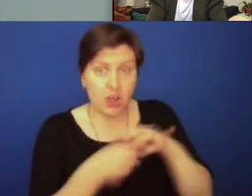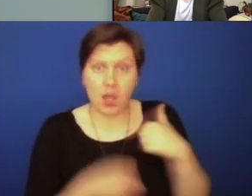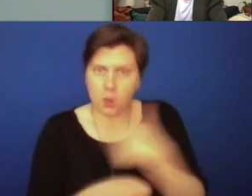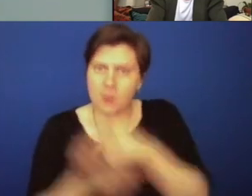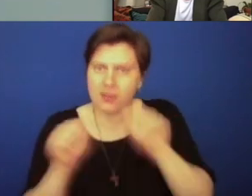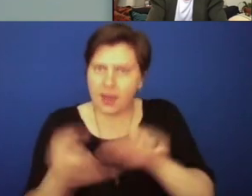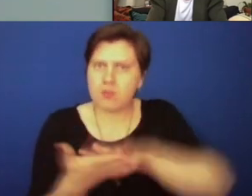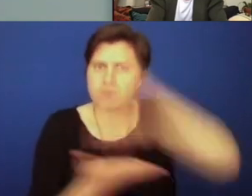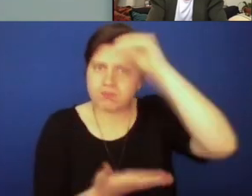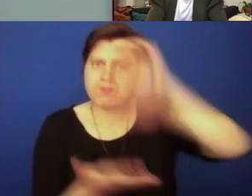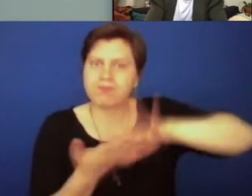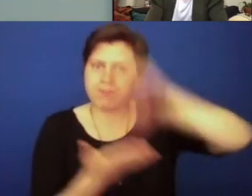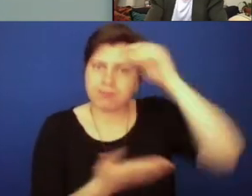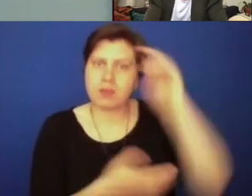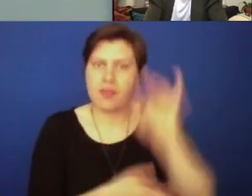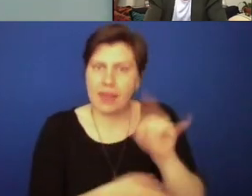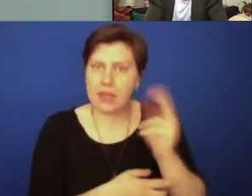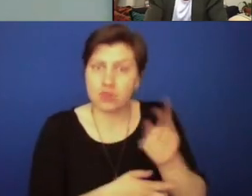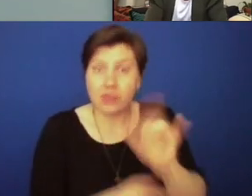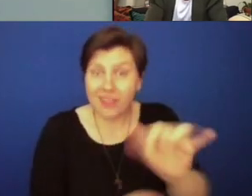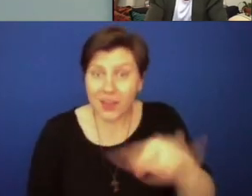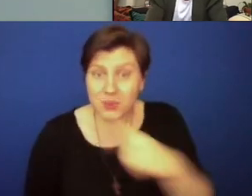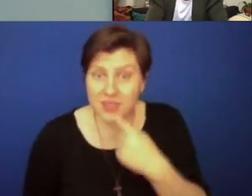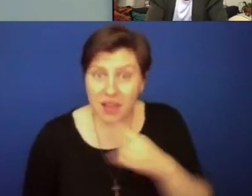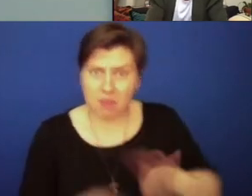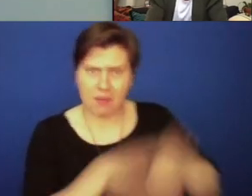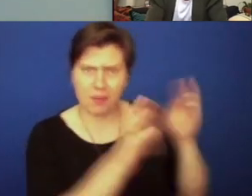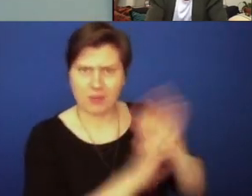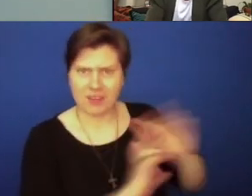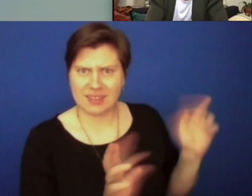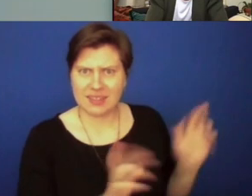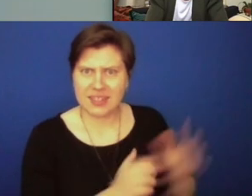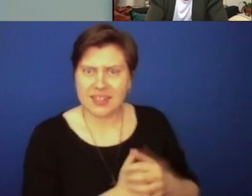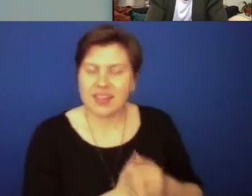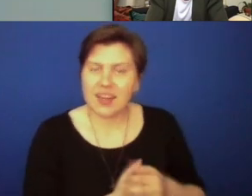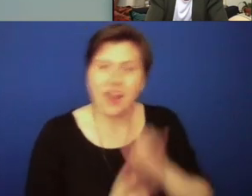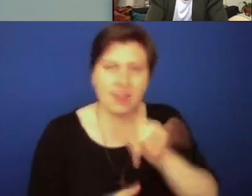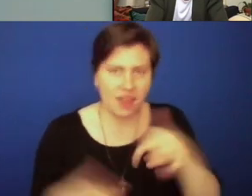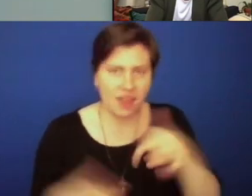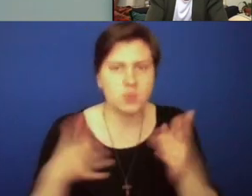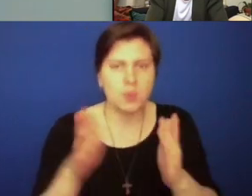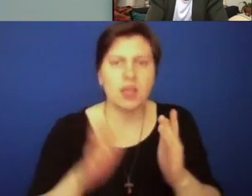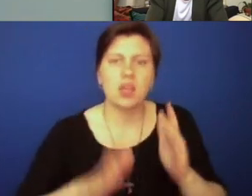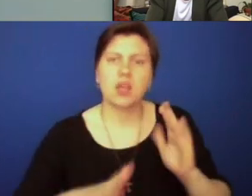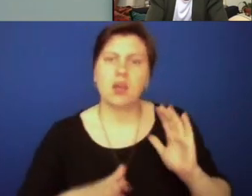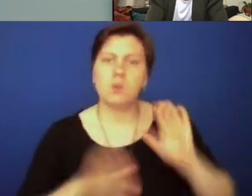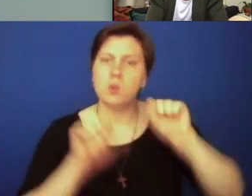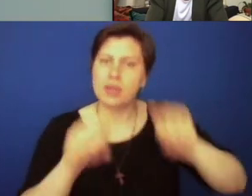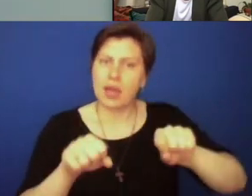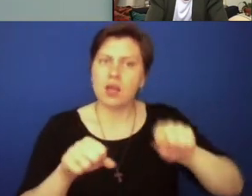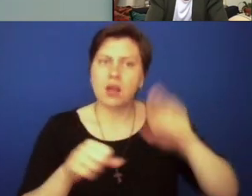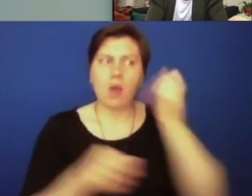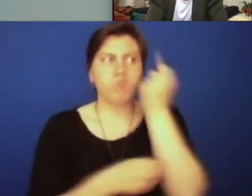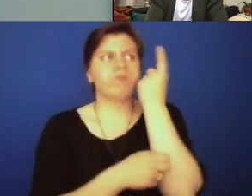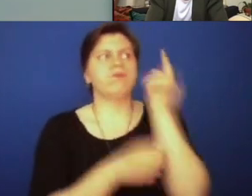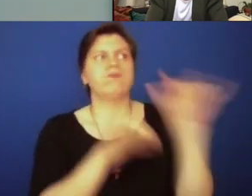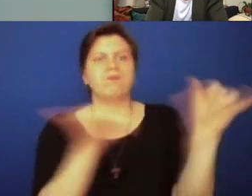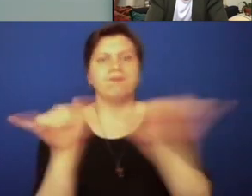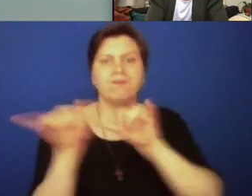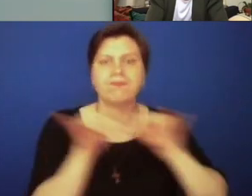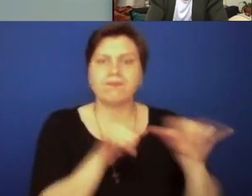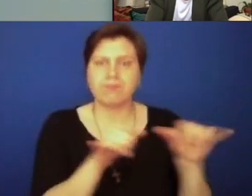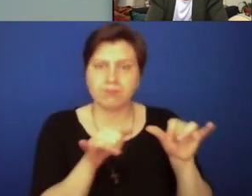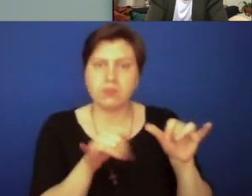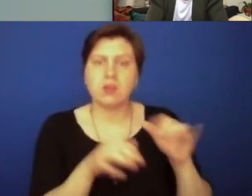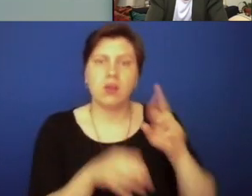we have an opportunity to learn that history so well, like you're saying. And that's one way of bringing people to a shared experience or perception of the